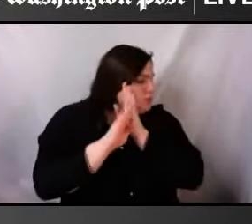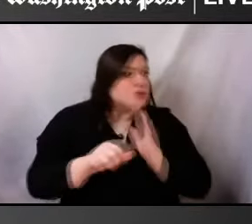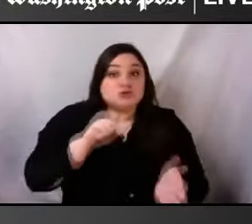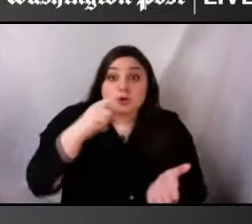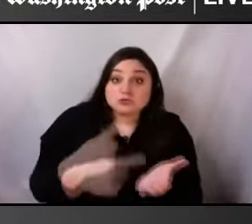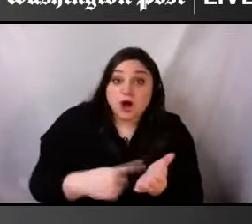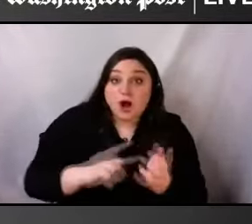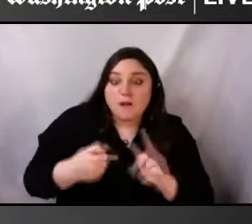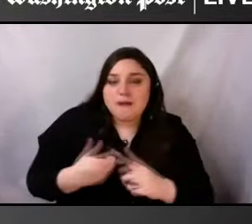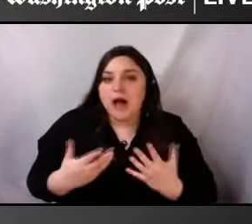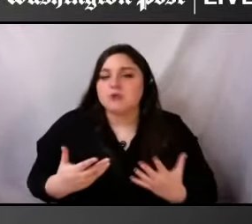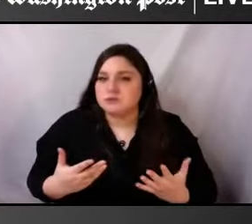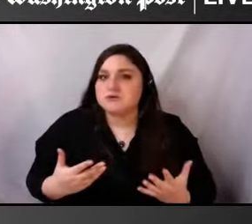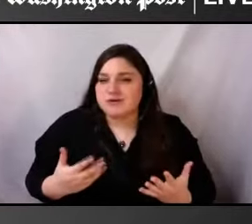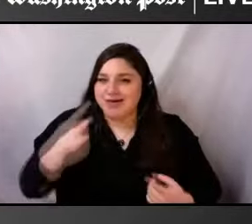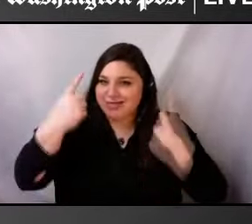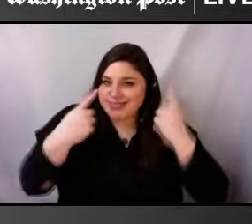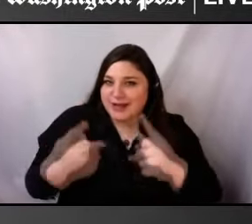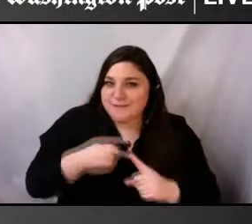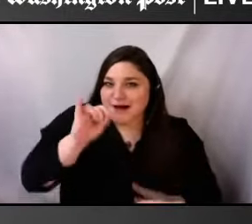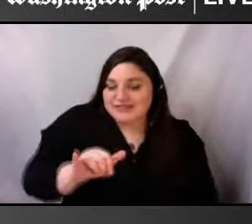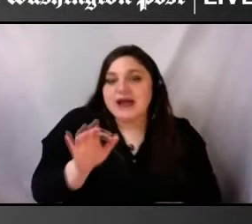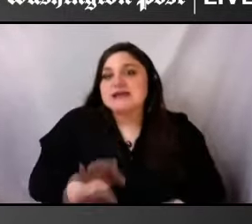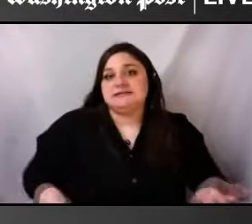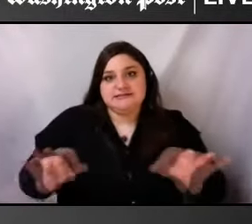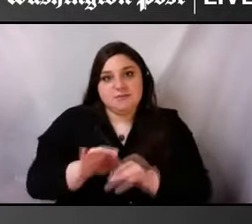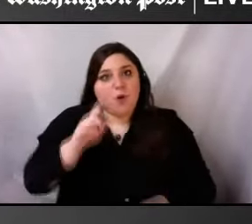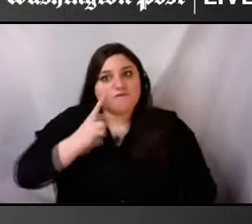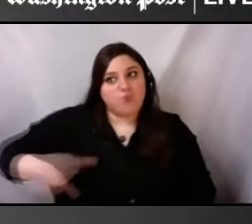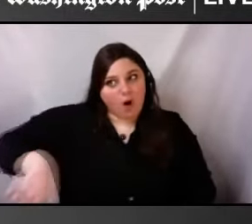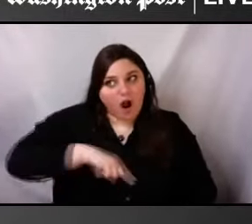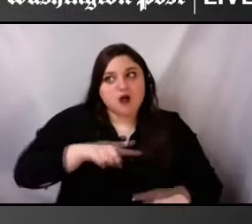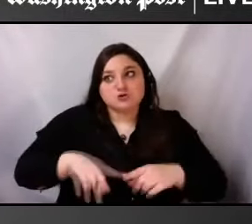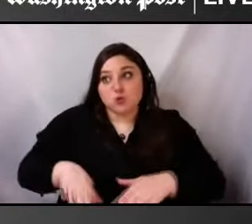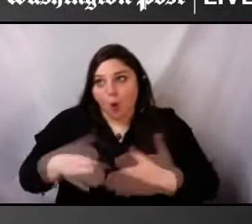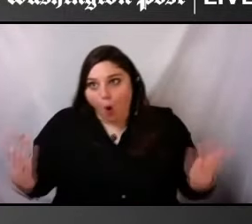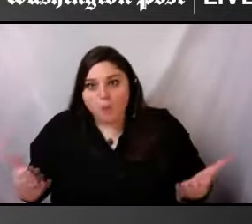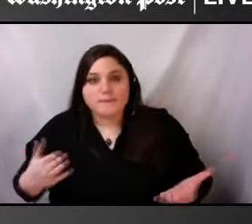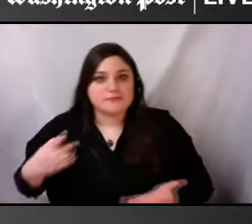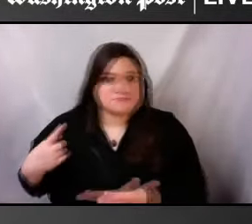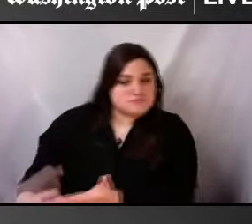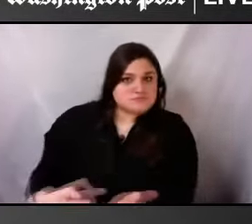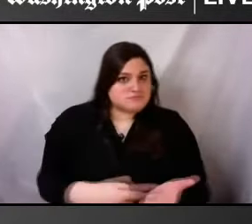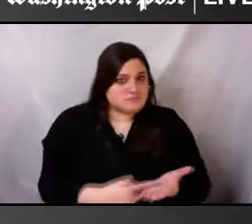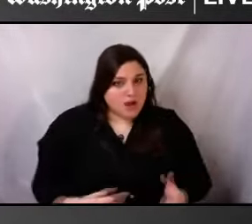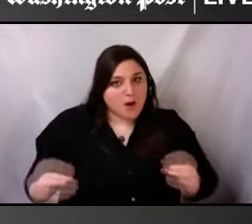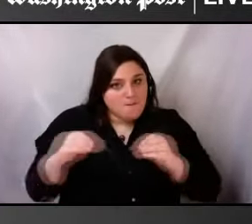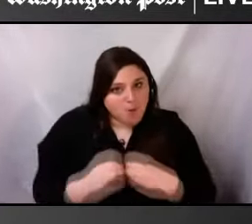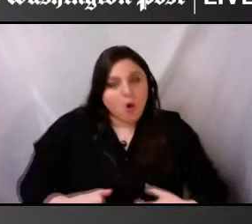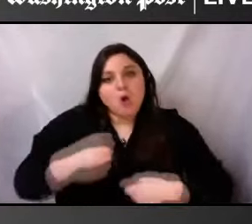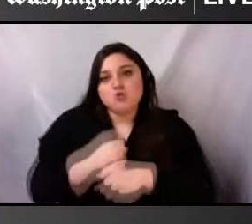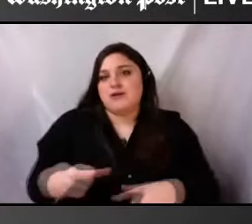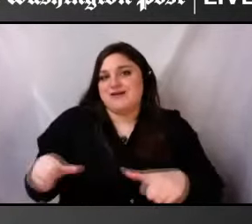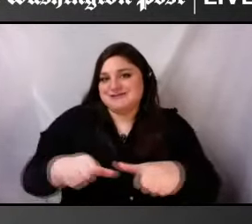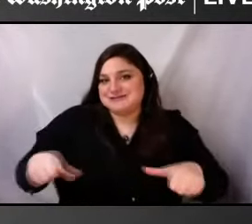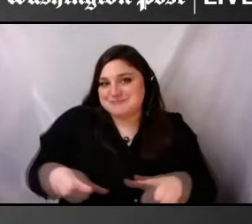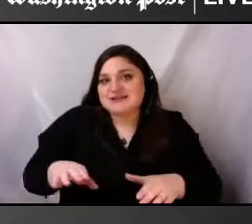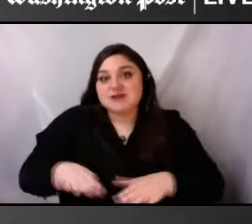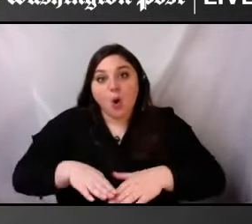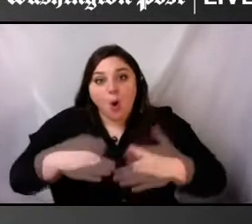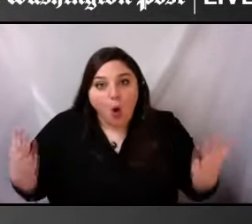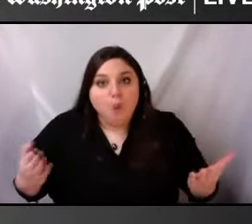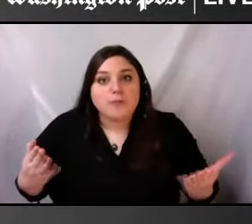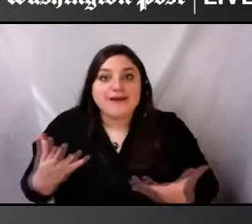conversations about making sure that spaces are accessible and inclusive, we also need to be prioritizing